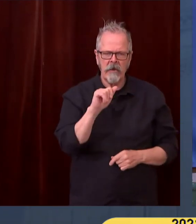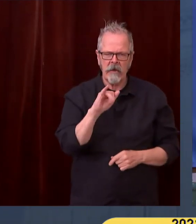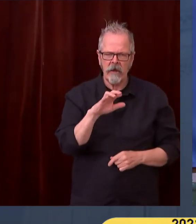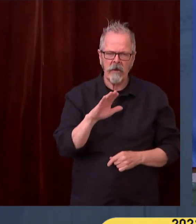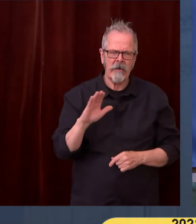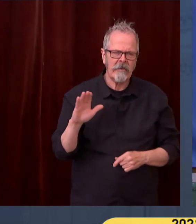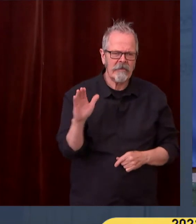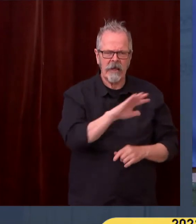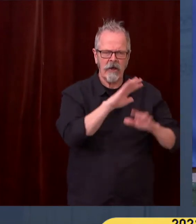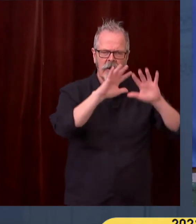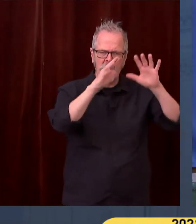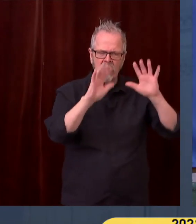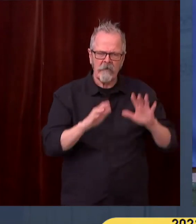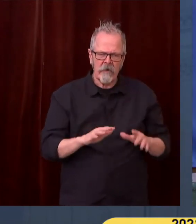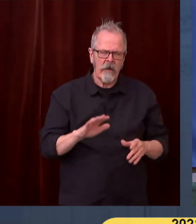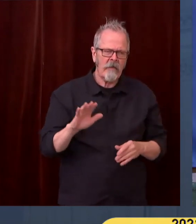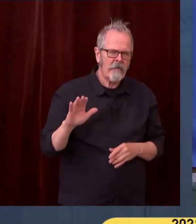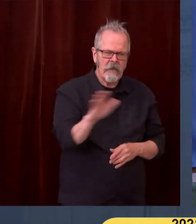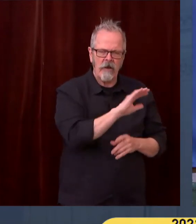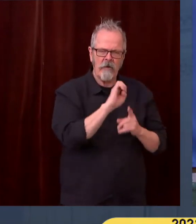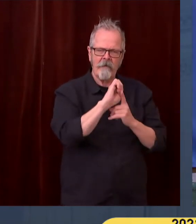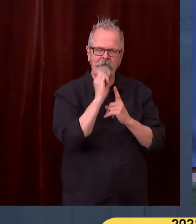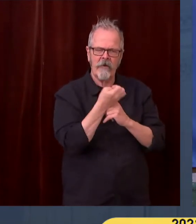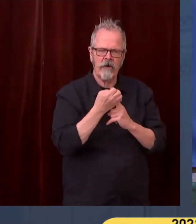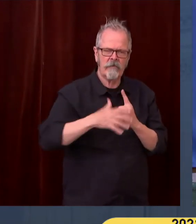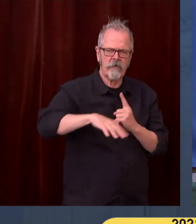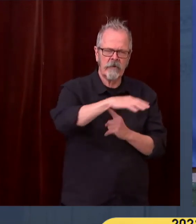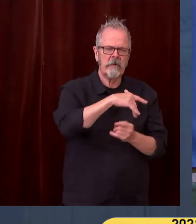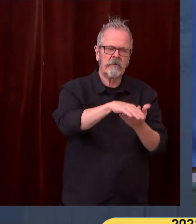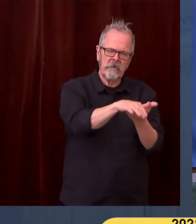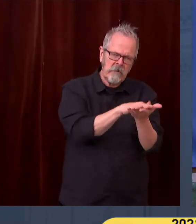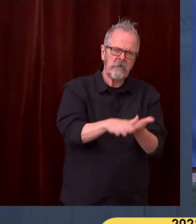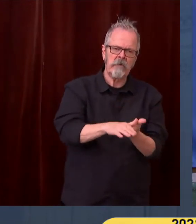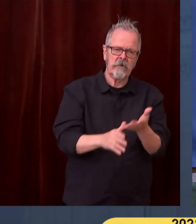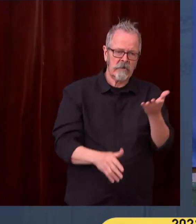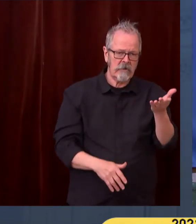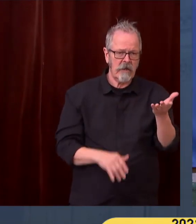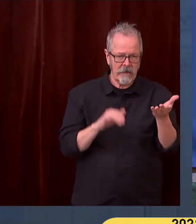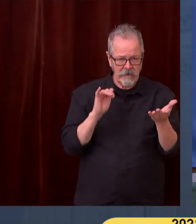to bring environmental justice to this. This is an important part of this bill as well, and it has it.